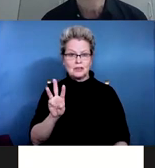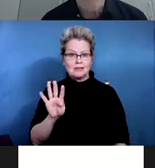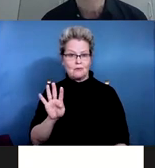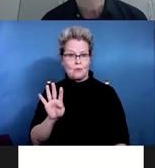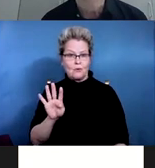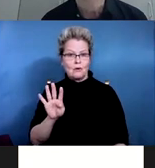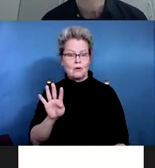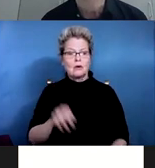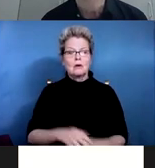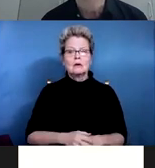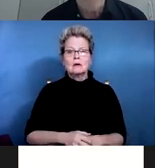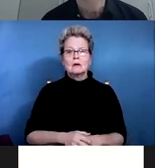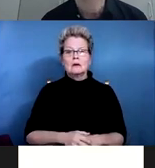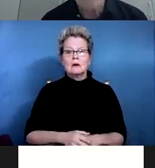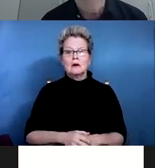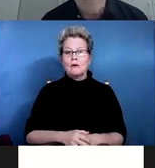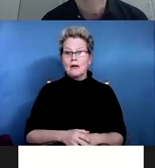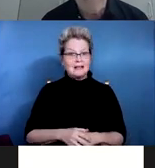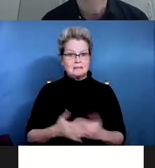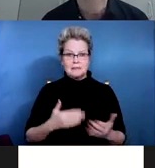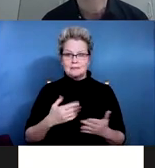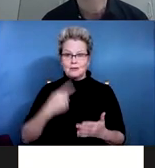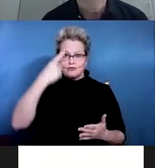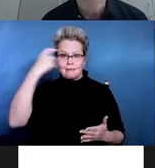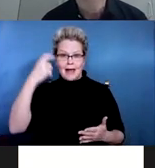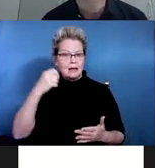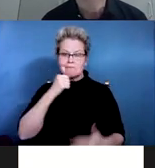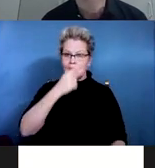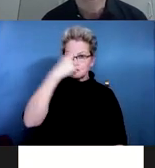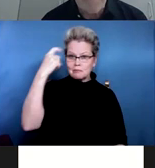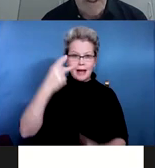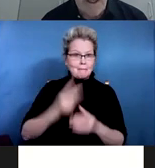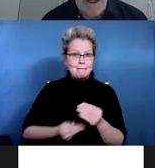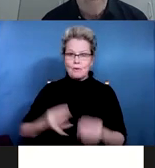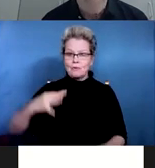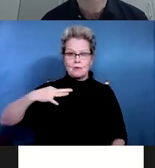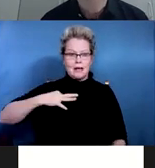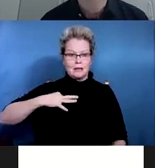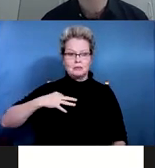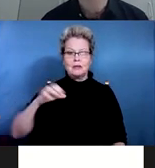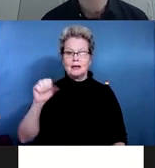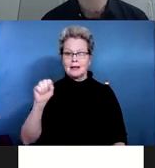traumatic or non-traumatic SCI.